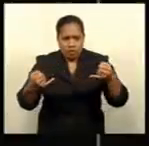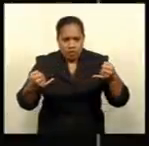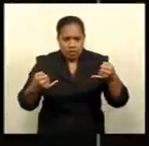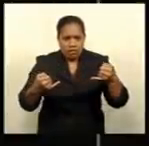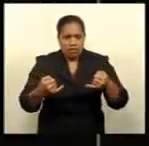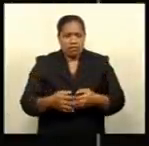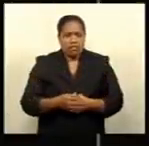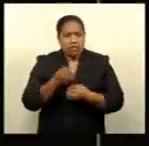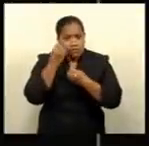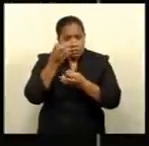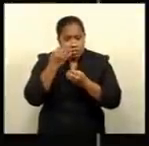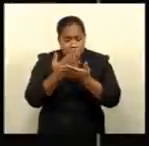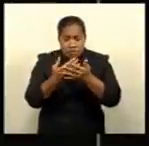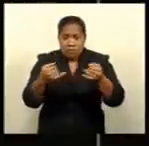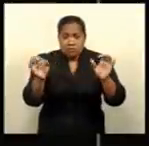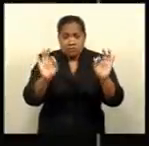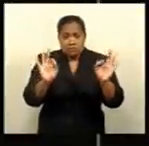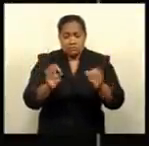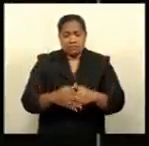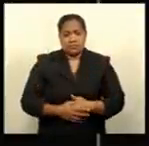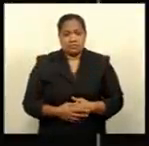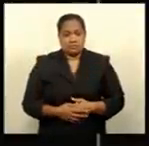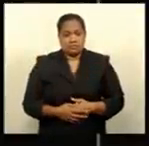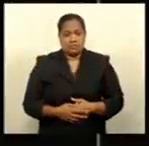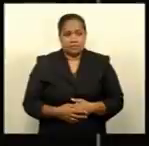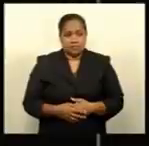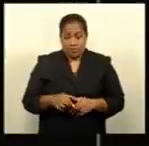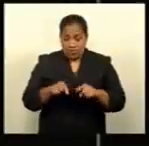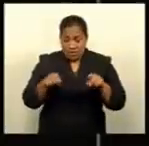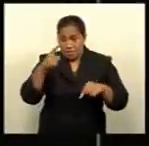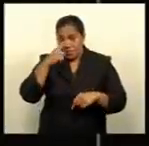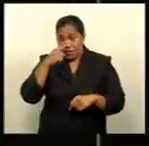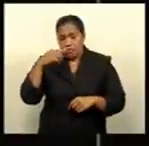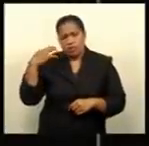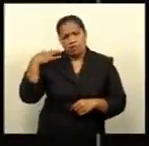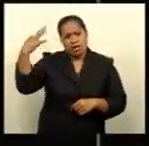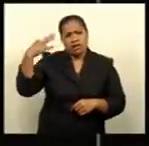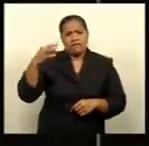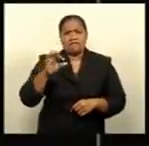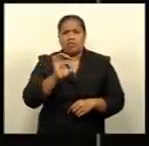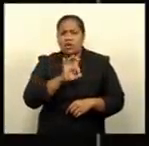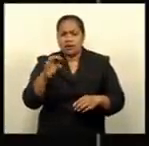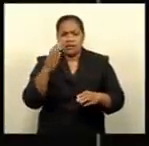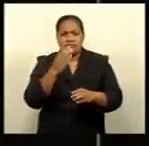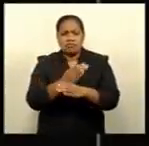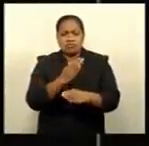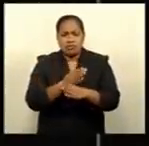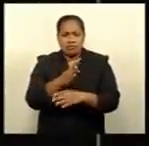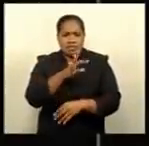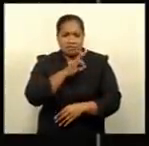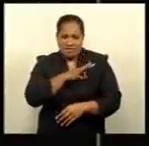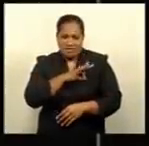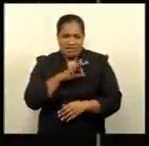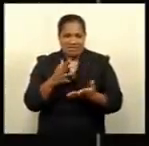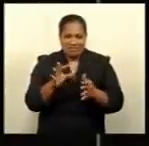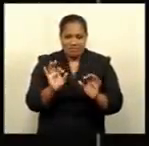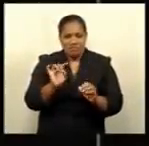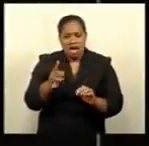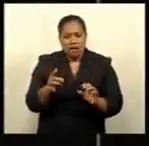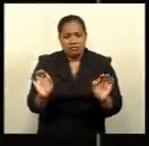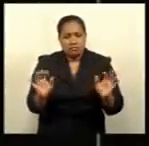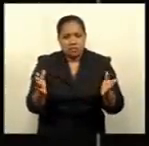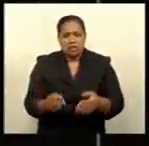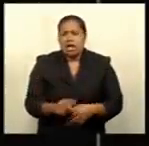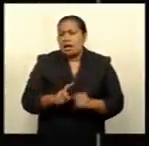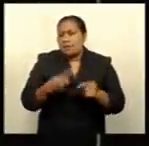Ayaseid Koyoum says these people had applied for the unemployment benefit. Apenisa Wangai-Rondovu reports around 200